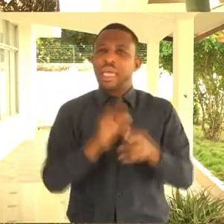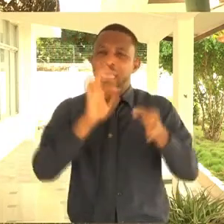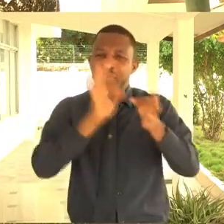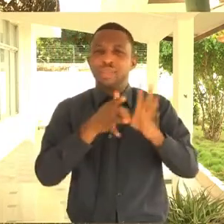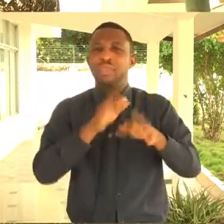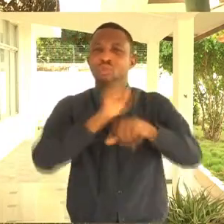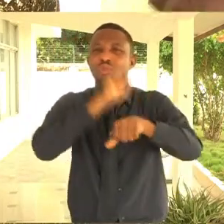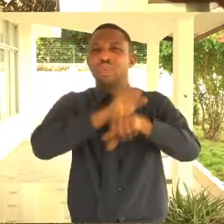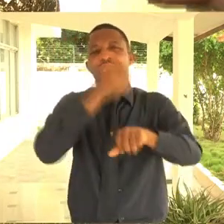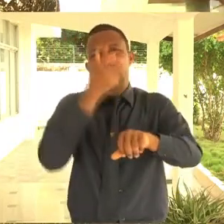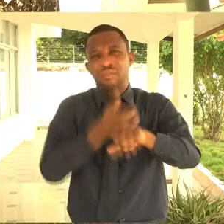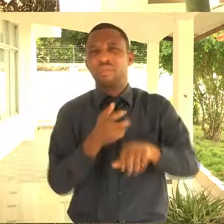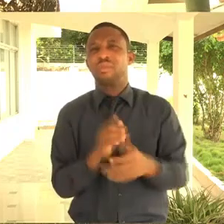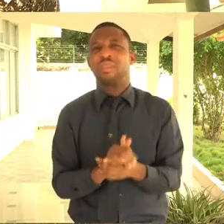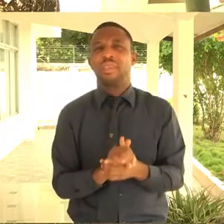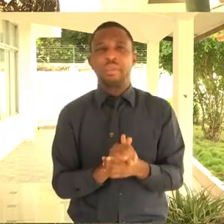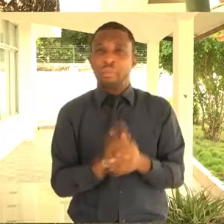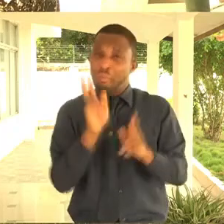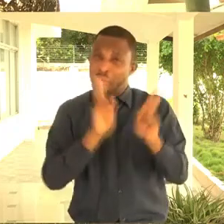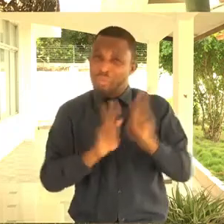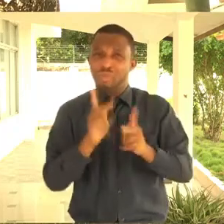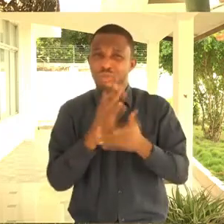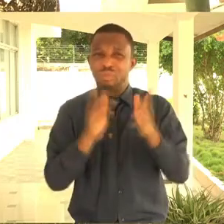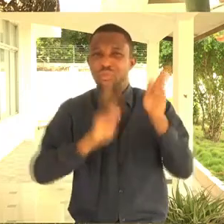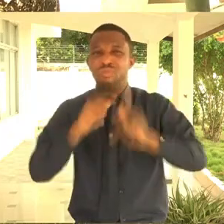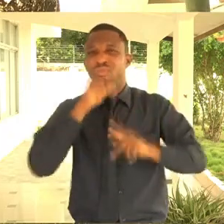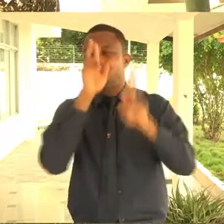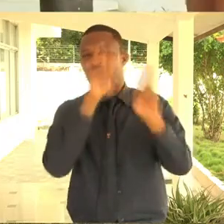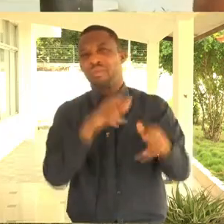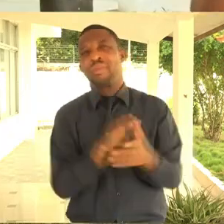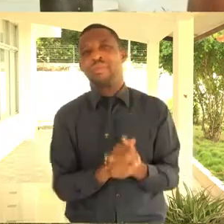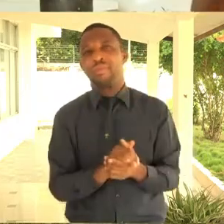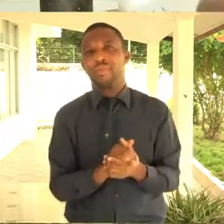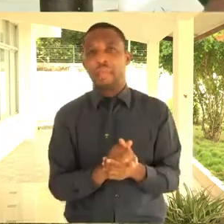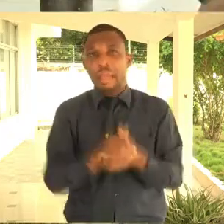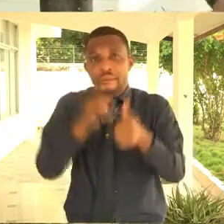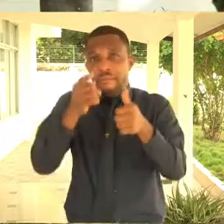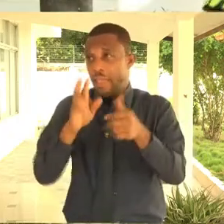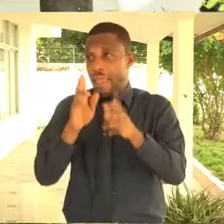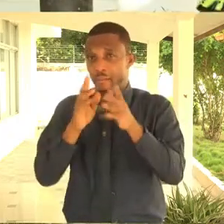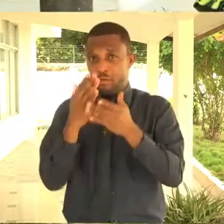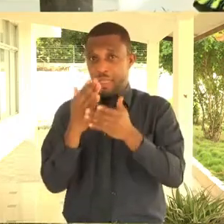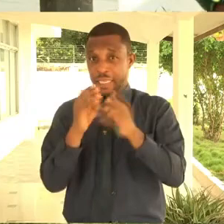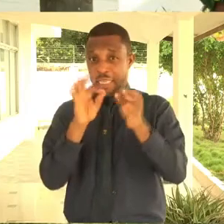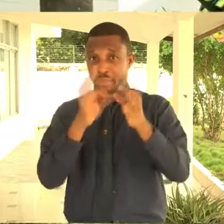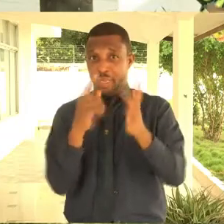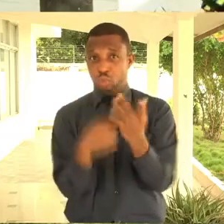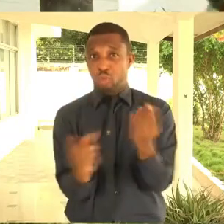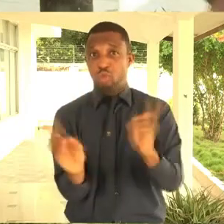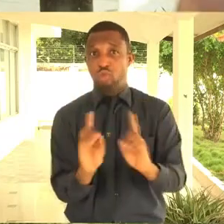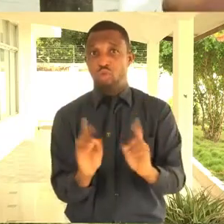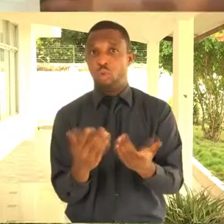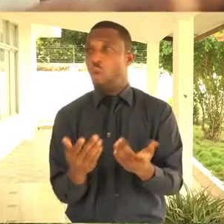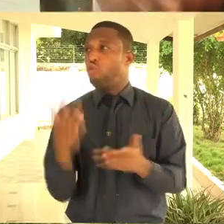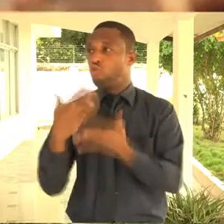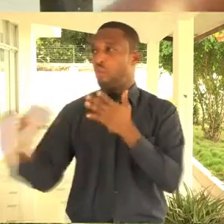the information. Because you say something, I have to process it in my mind before I give it out. And they think, oh,